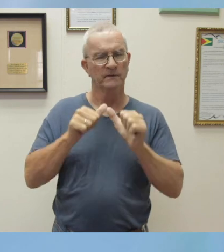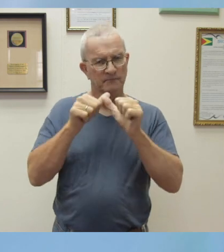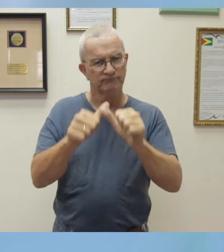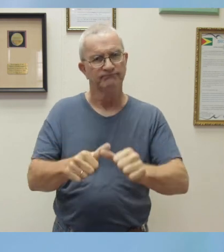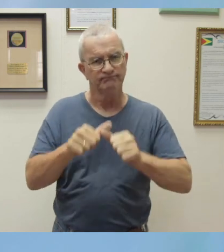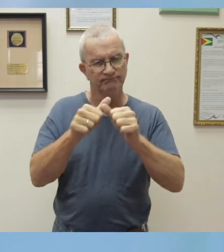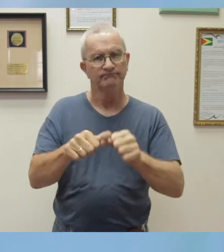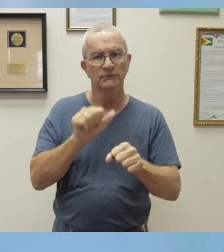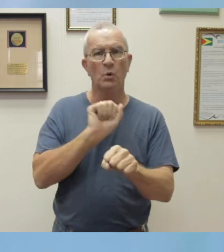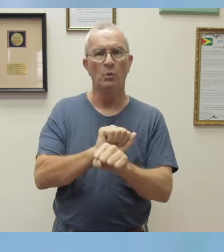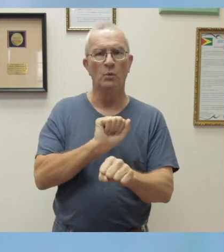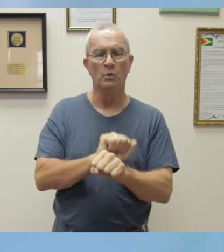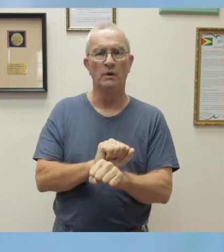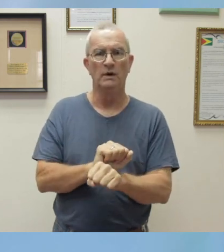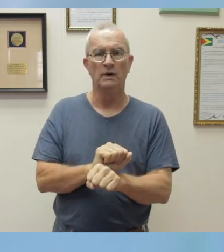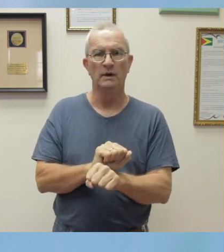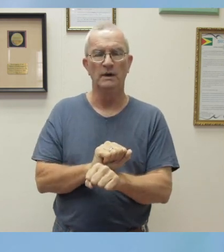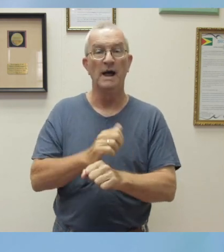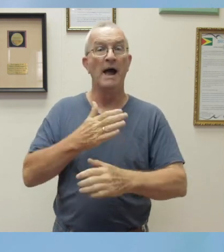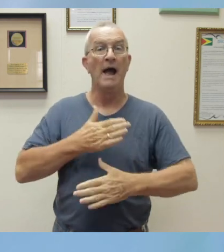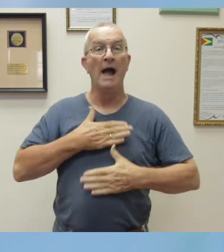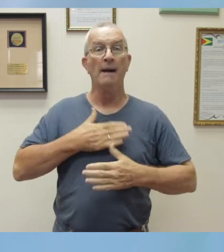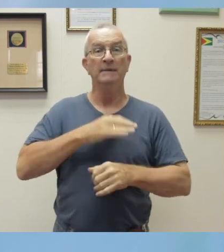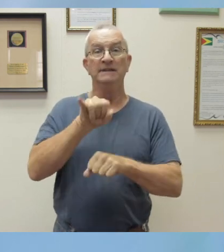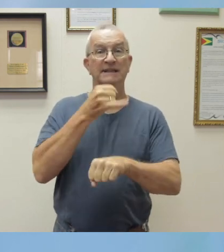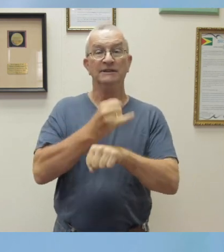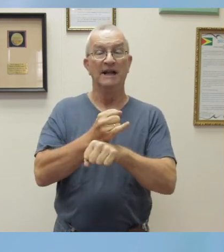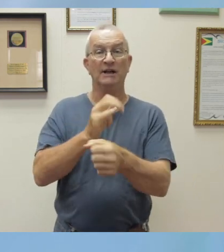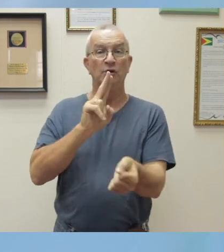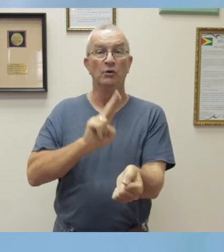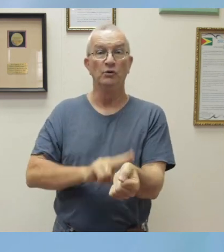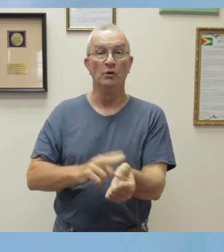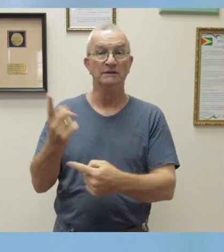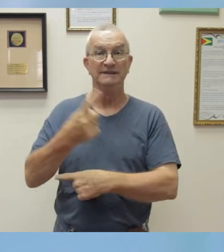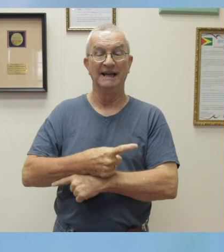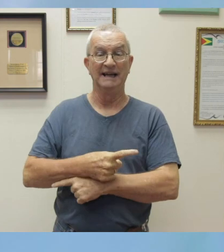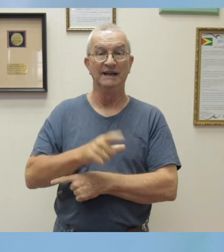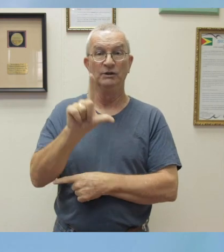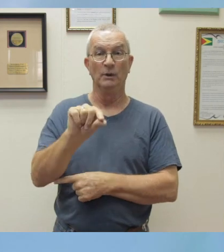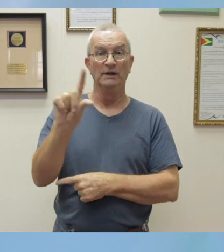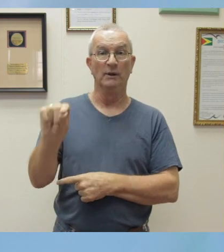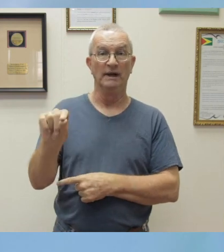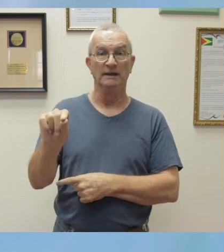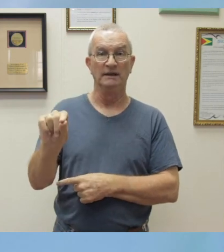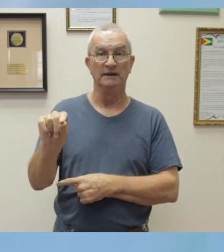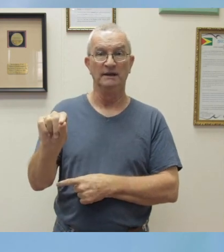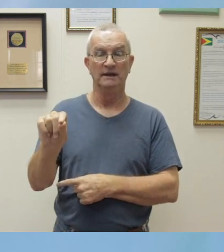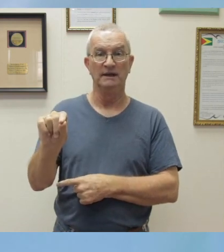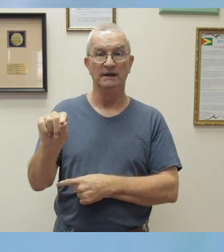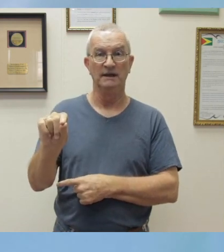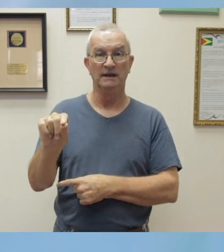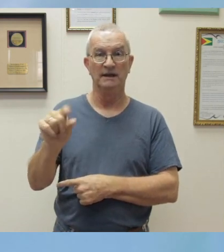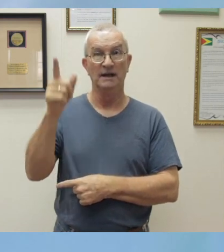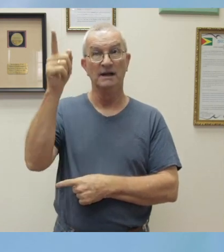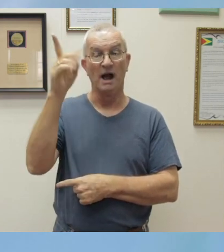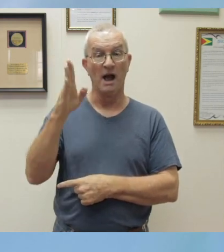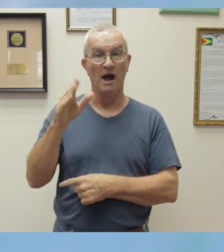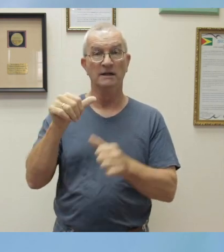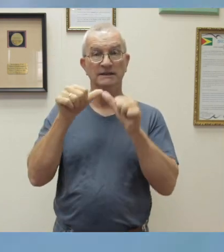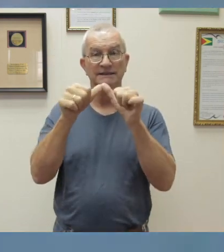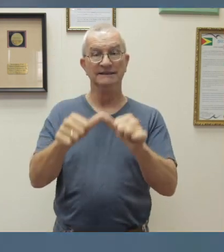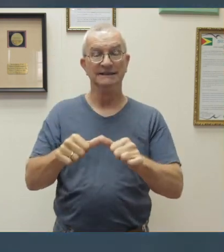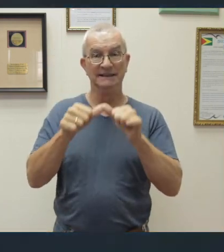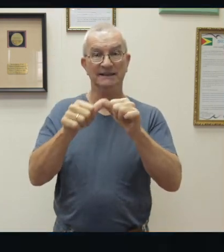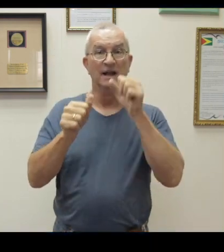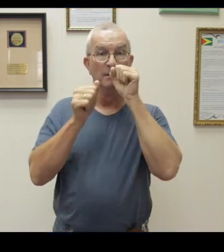Happy International Day of the Nurses 2020. May God continue to bless you